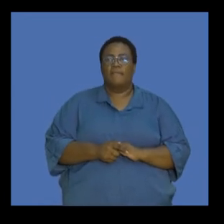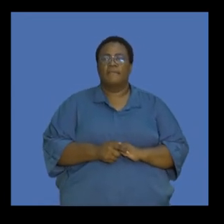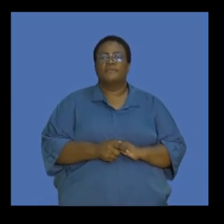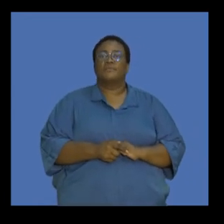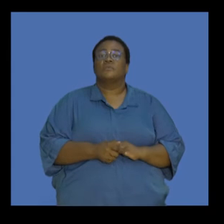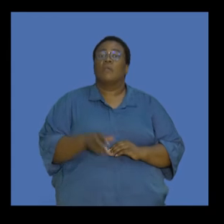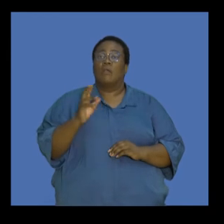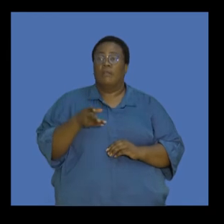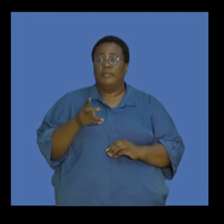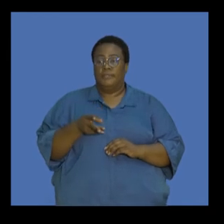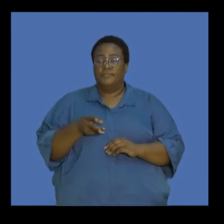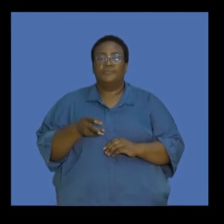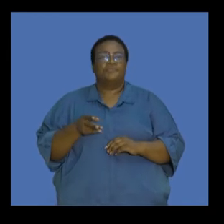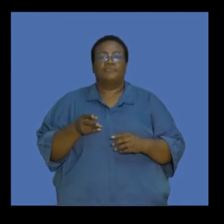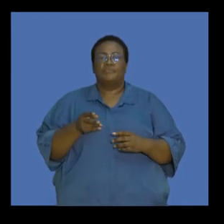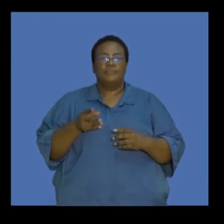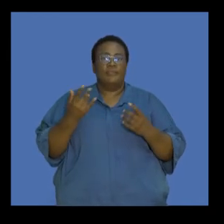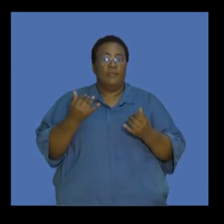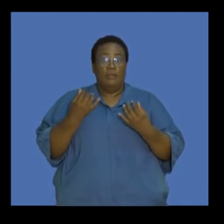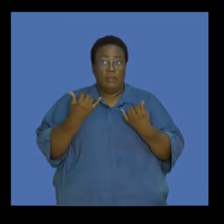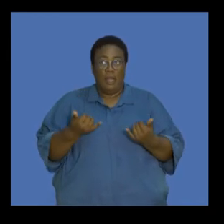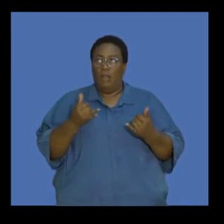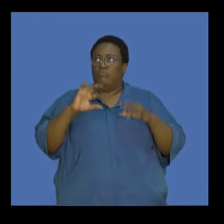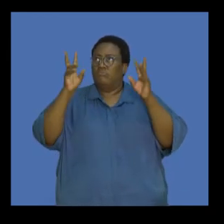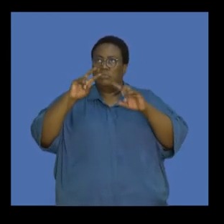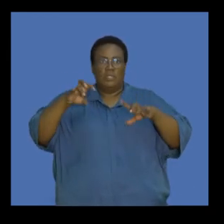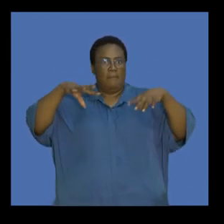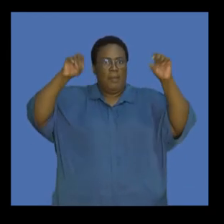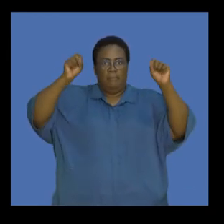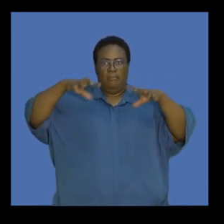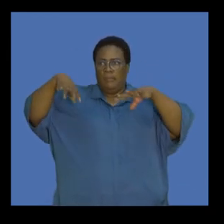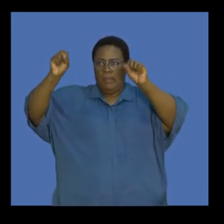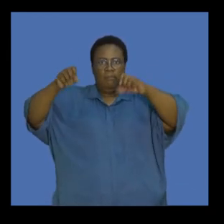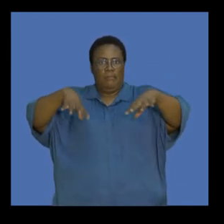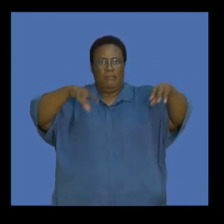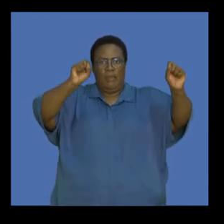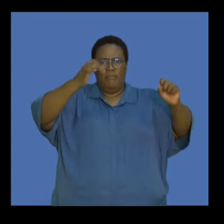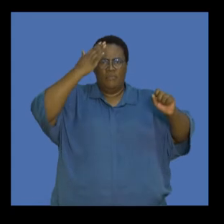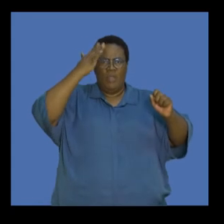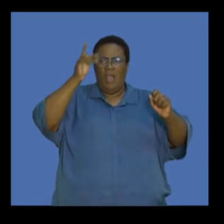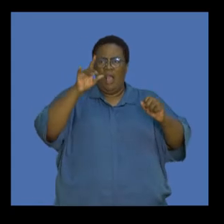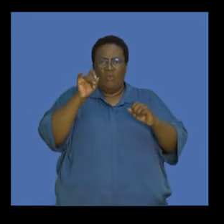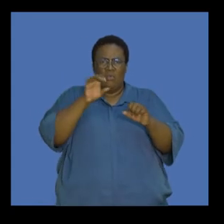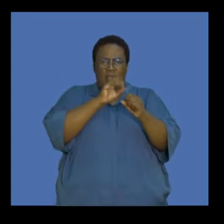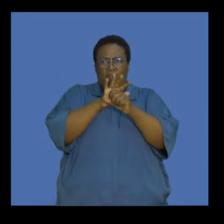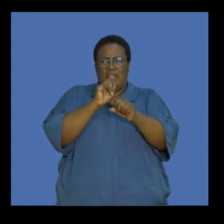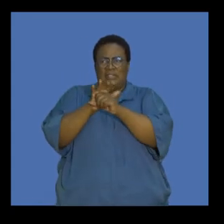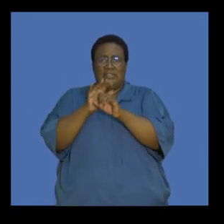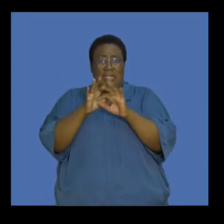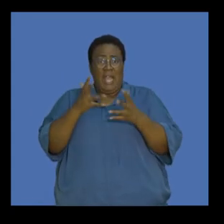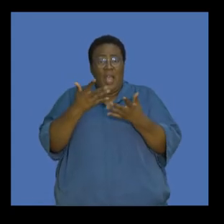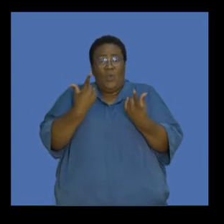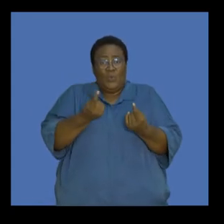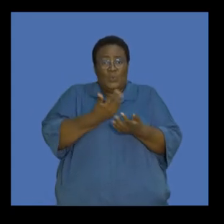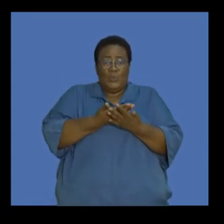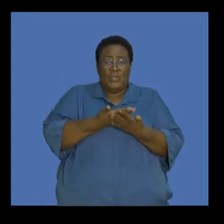current situation where we experience load shedding and the strain that that has had on the grid, on the national grid, we can do our bits to save